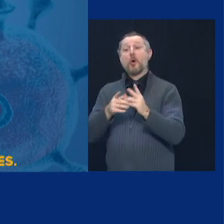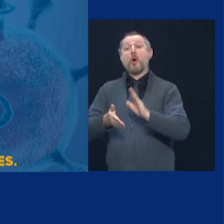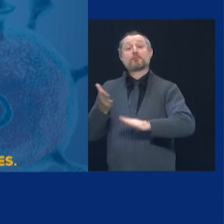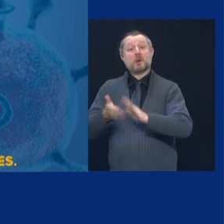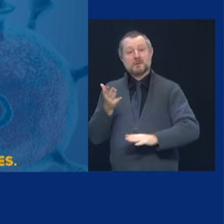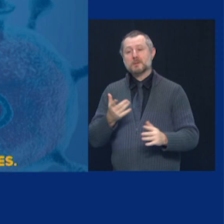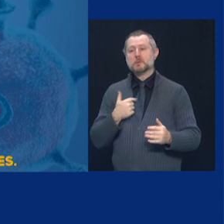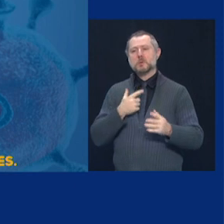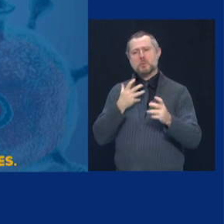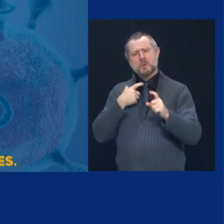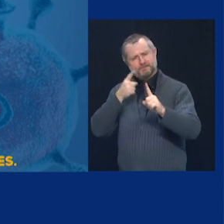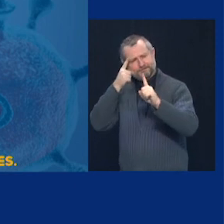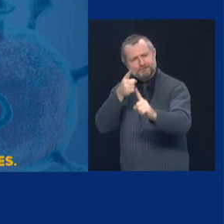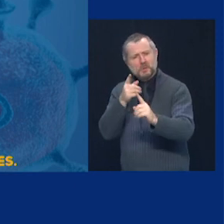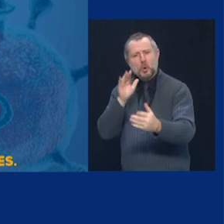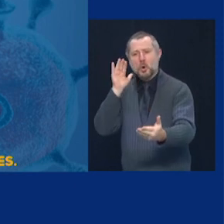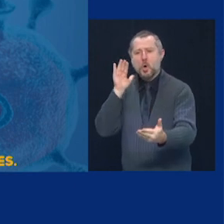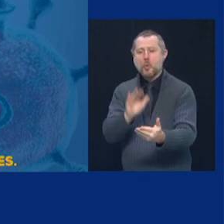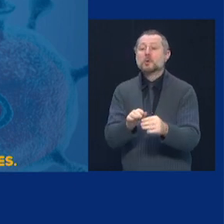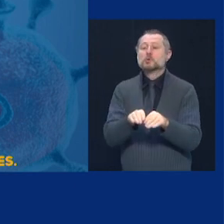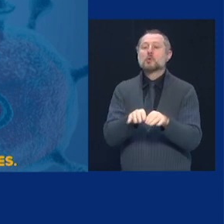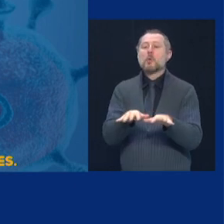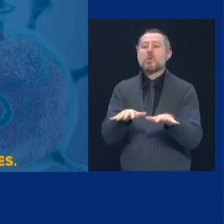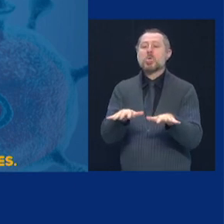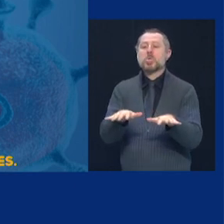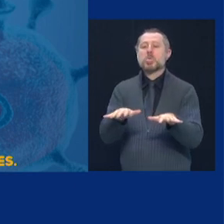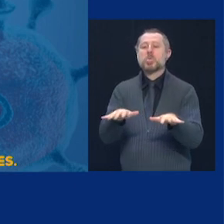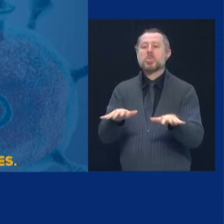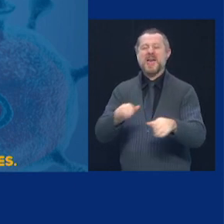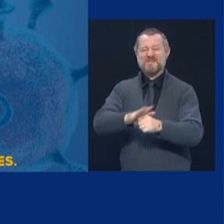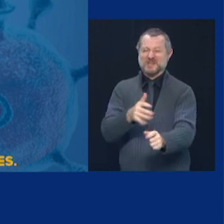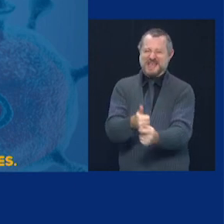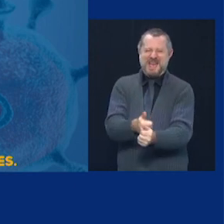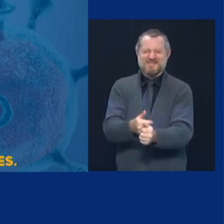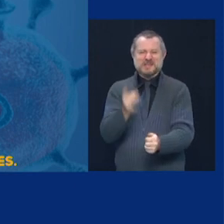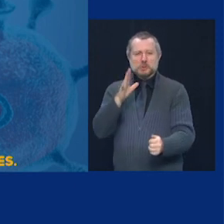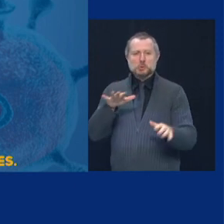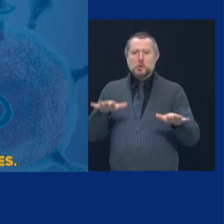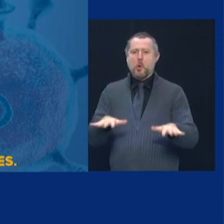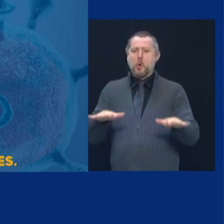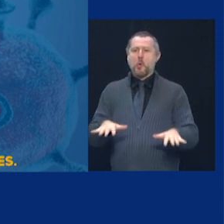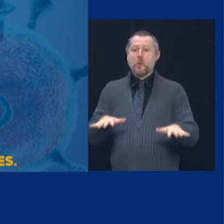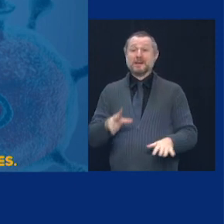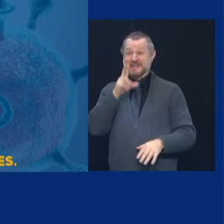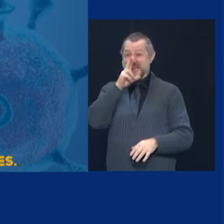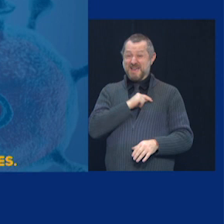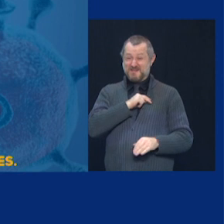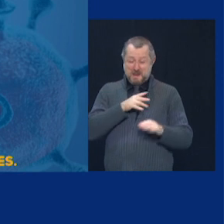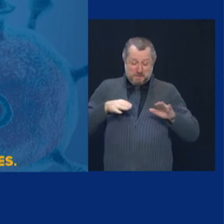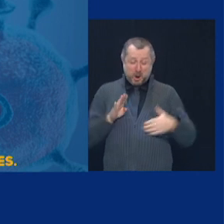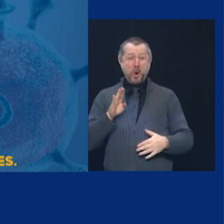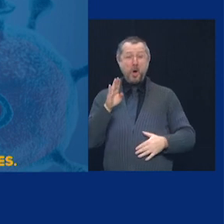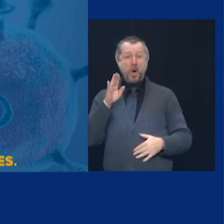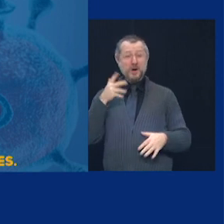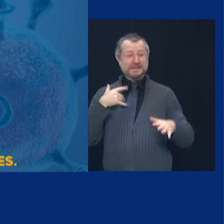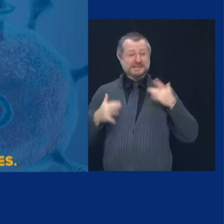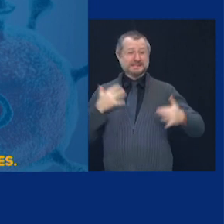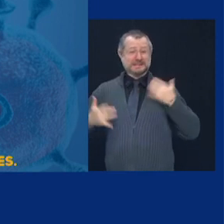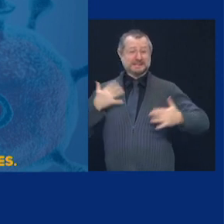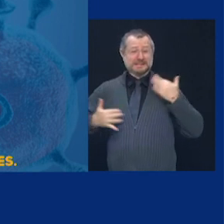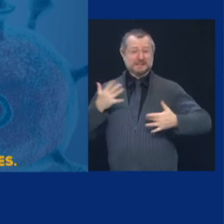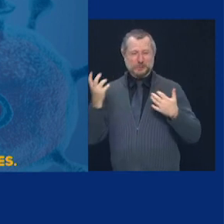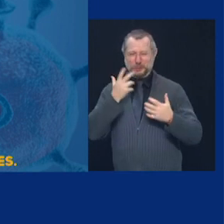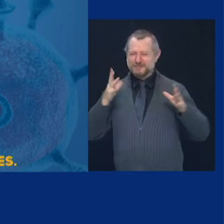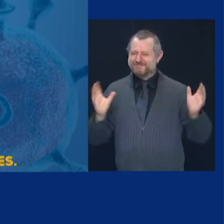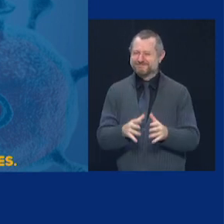of the virus. We have the Thanksgiving surge, if you will, and we're